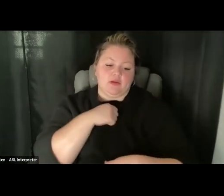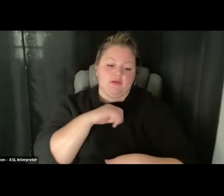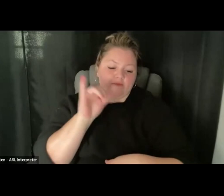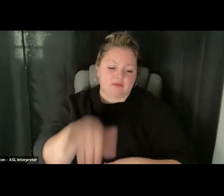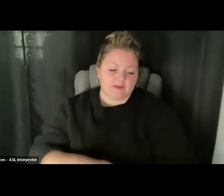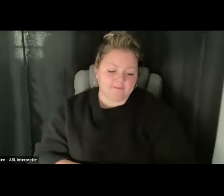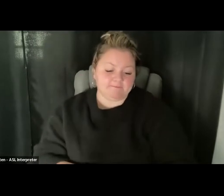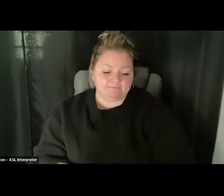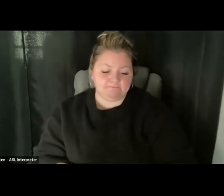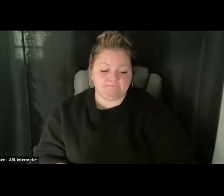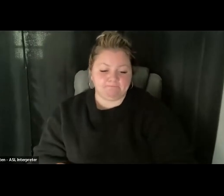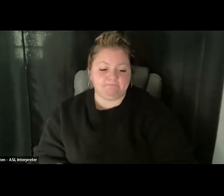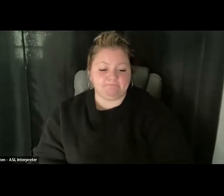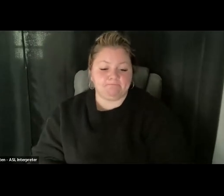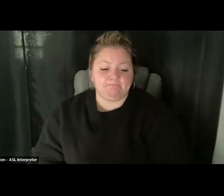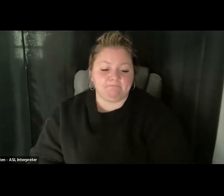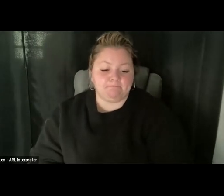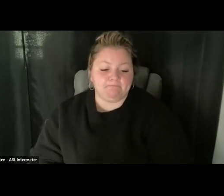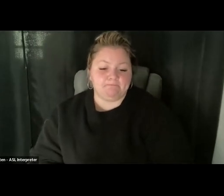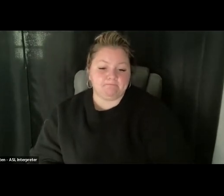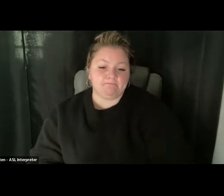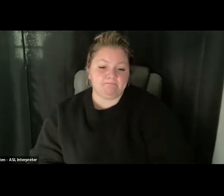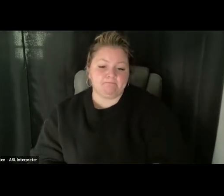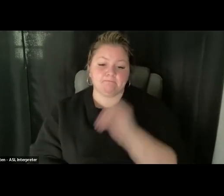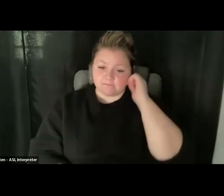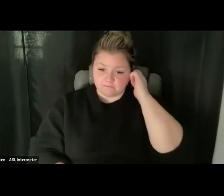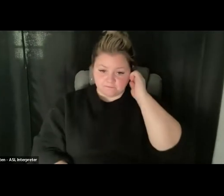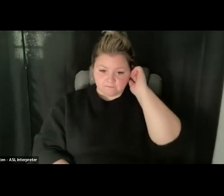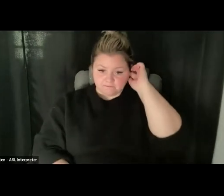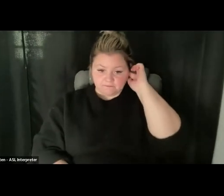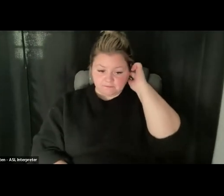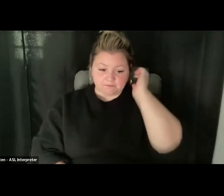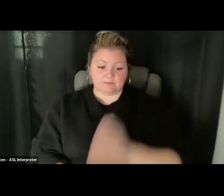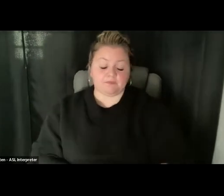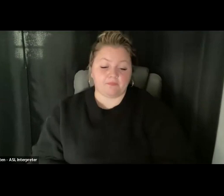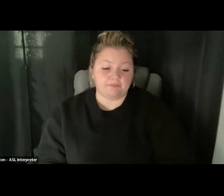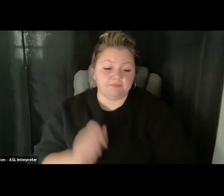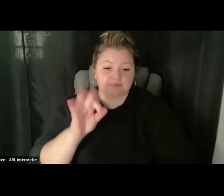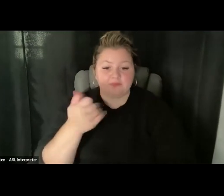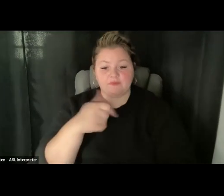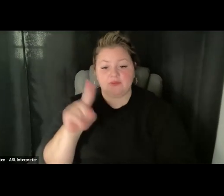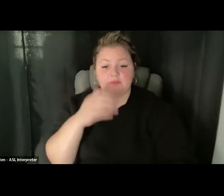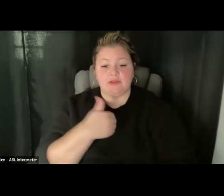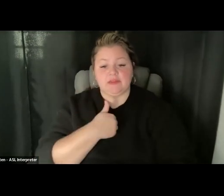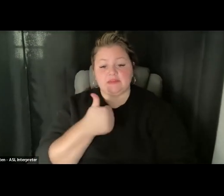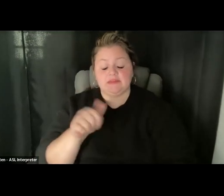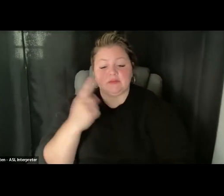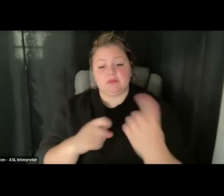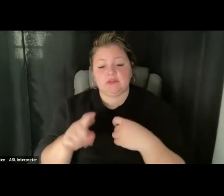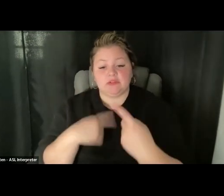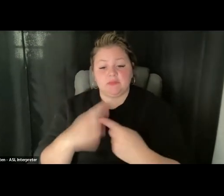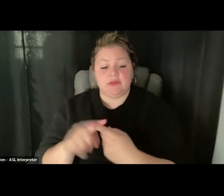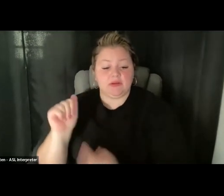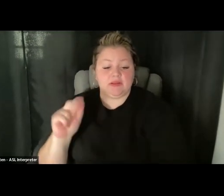in in Massachusetts. If anyone has questions about AVBM accessible